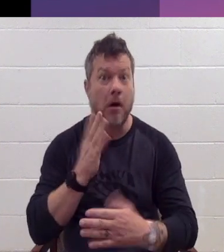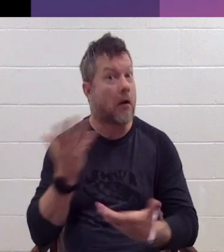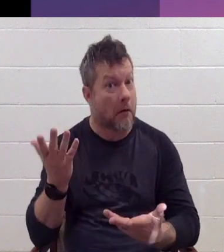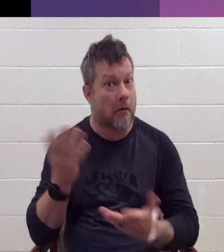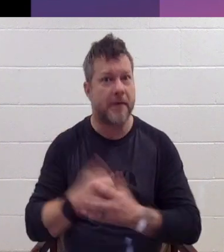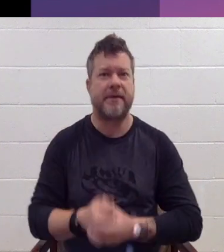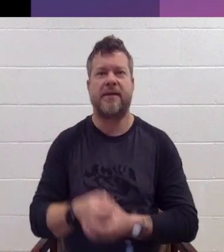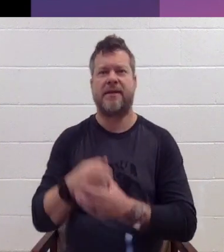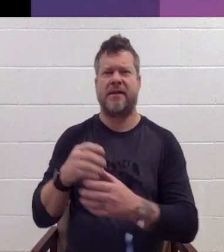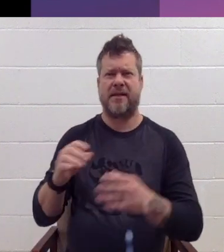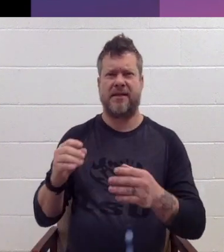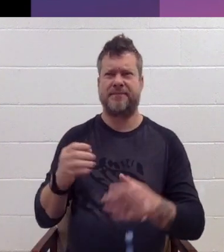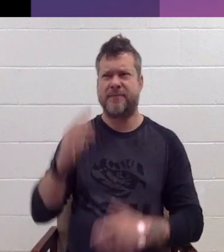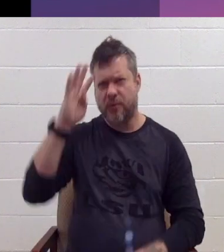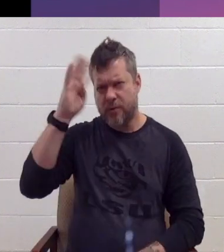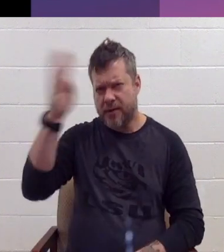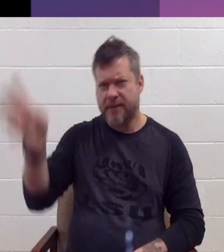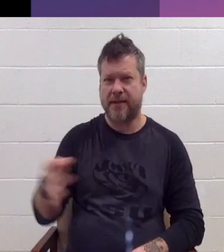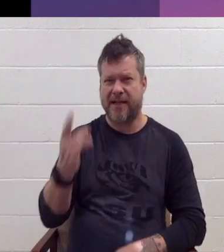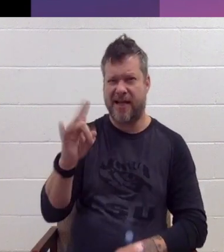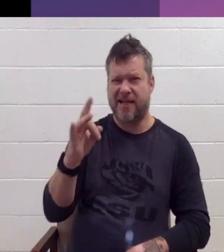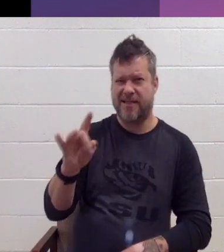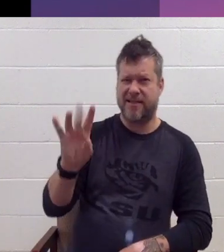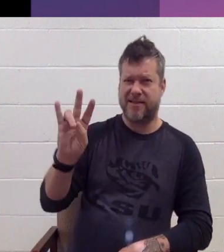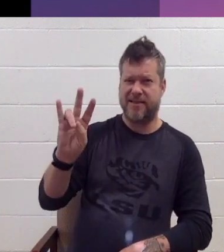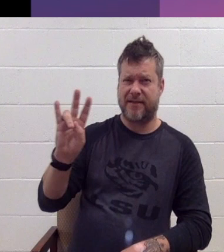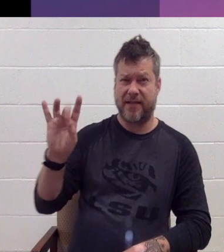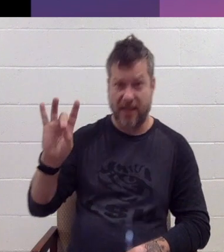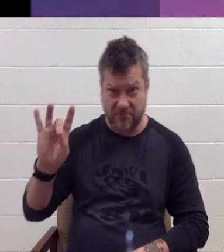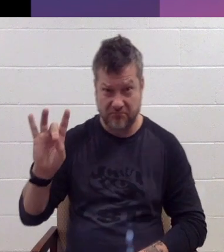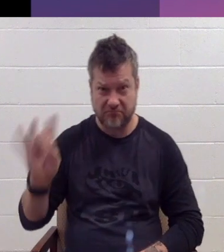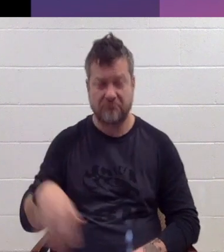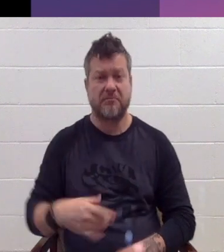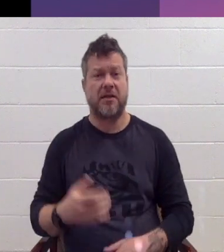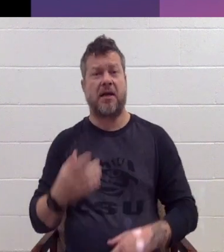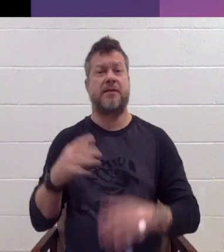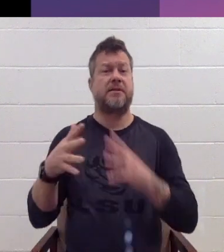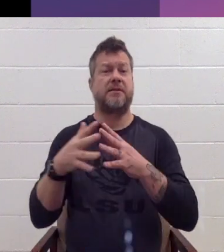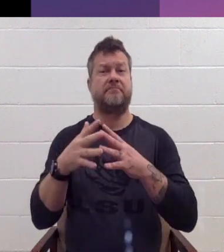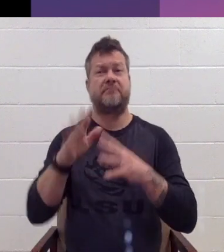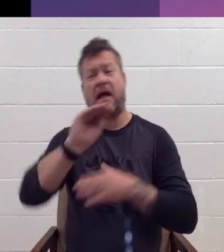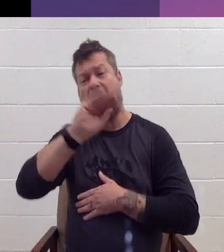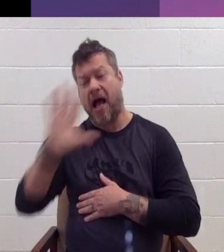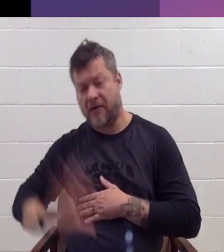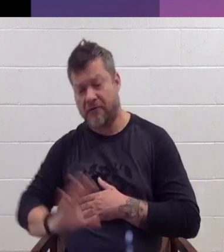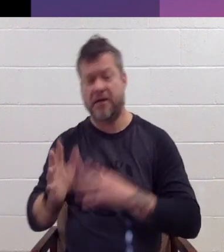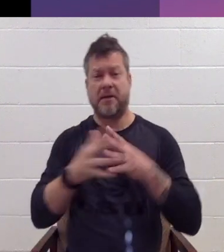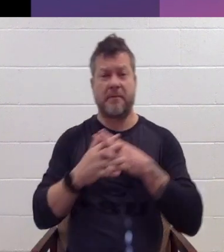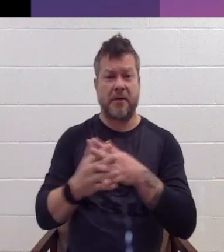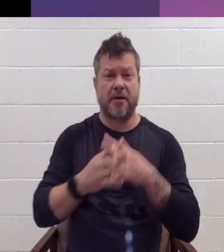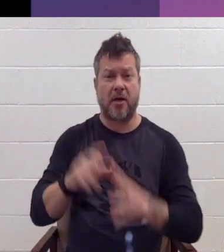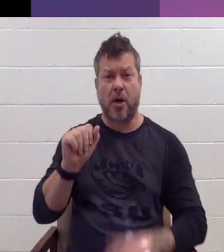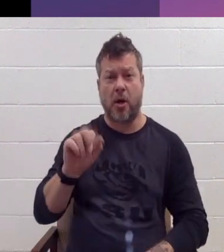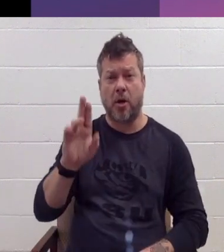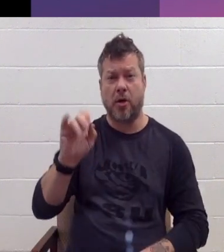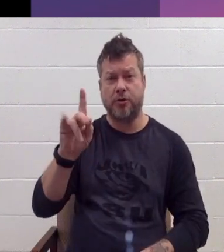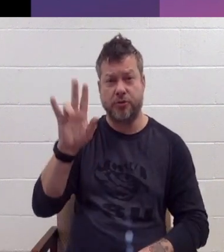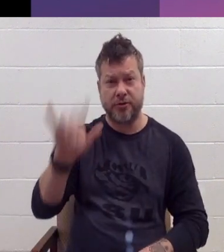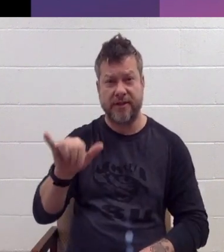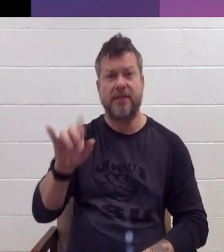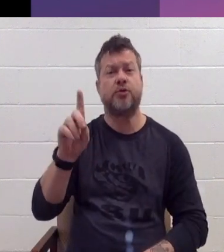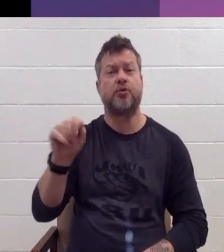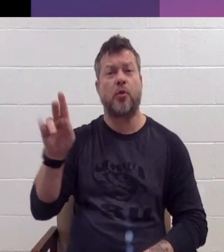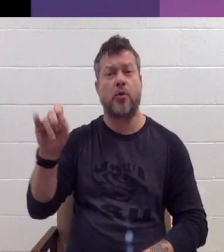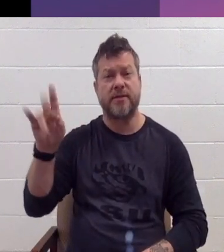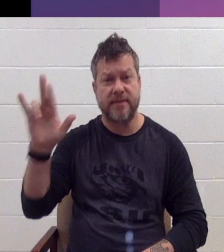were invented in 1878 by an African-American inventor named Osborne Dorsey. The purpose